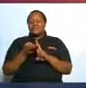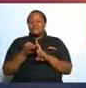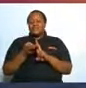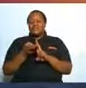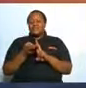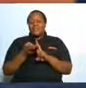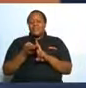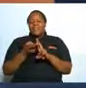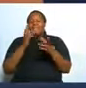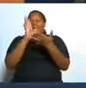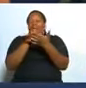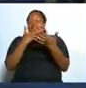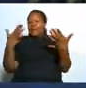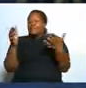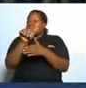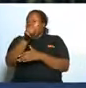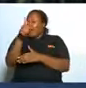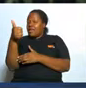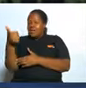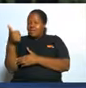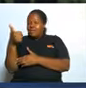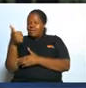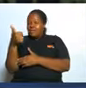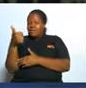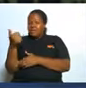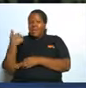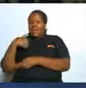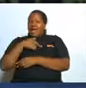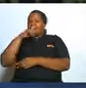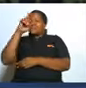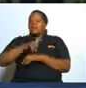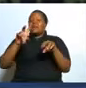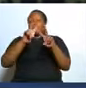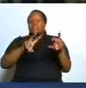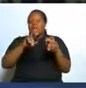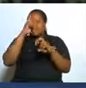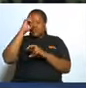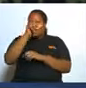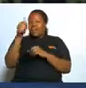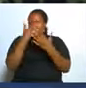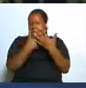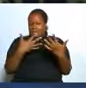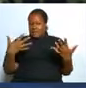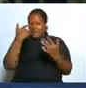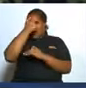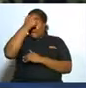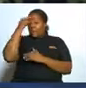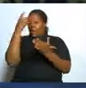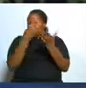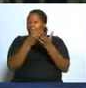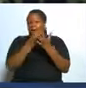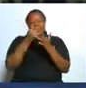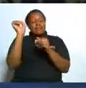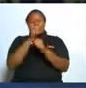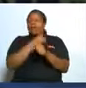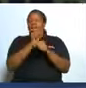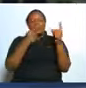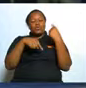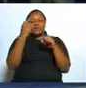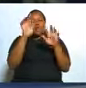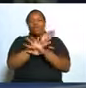something else we have to look for something else because money cannot make it